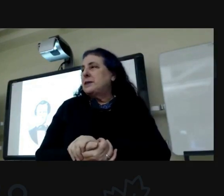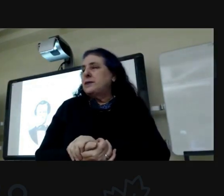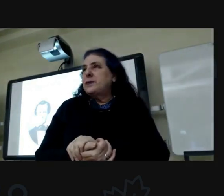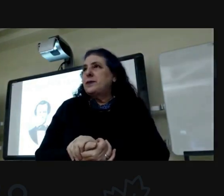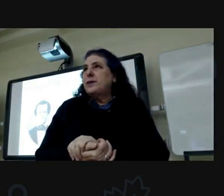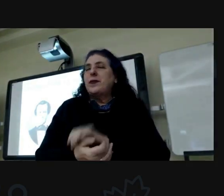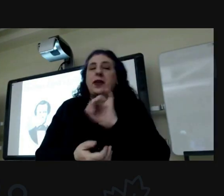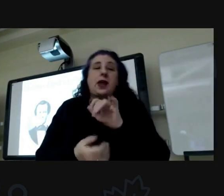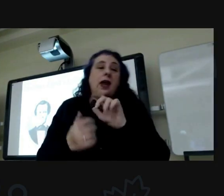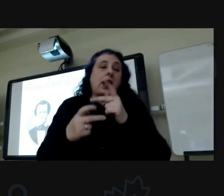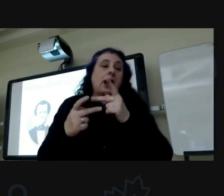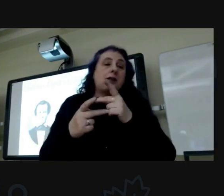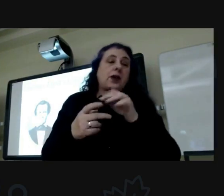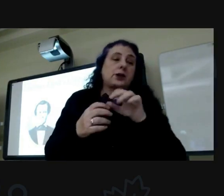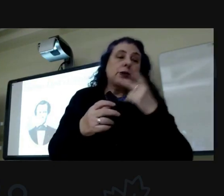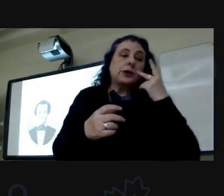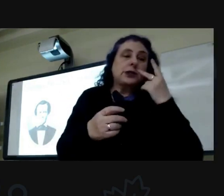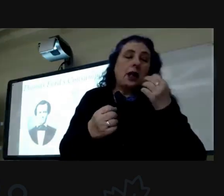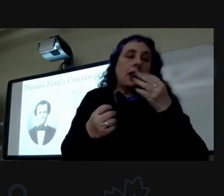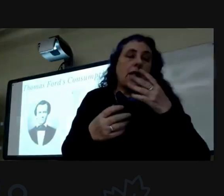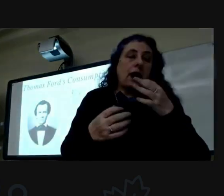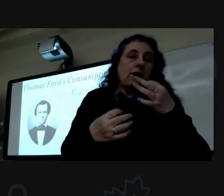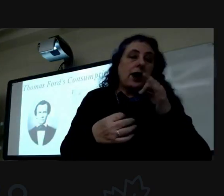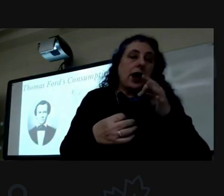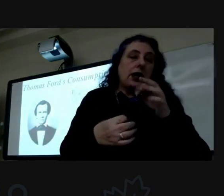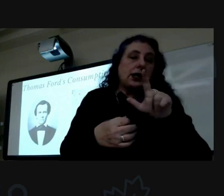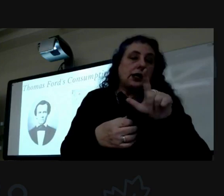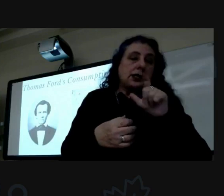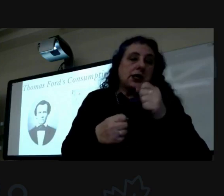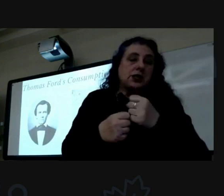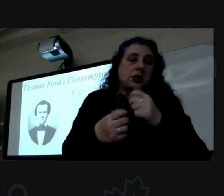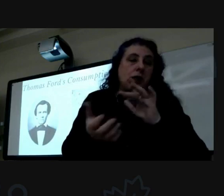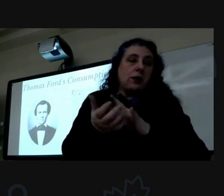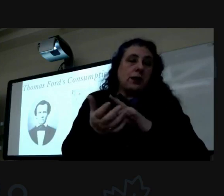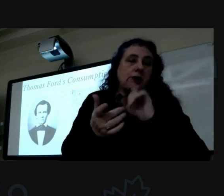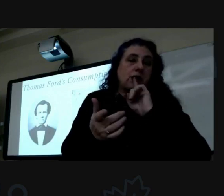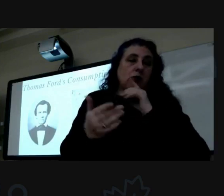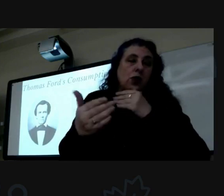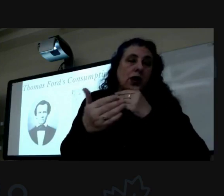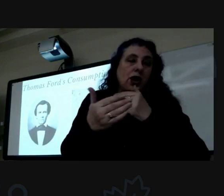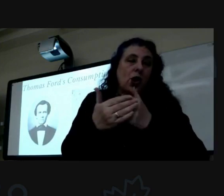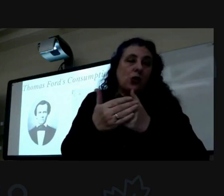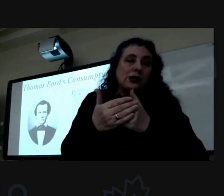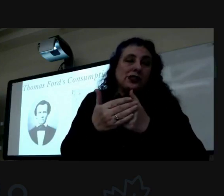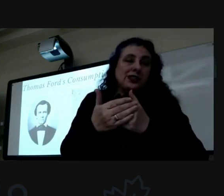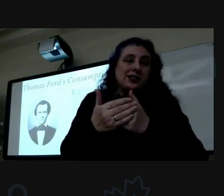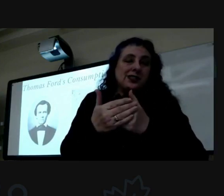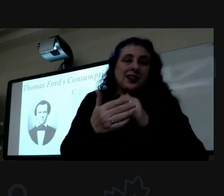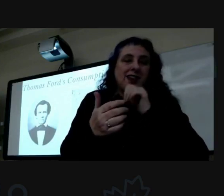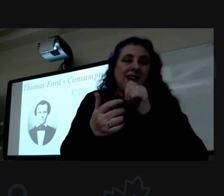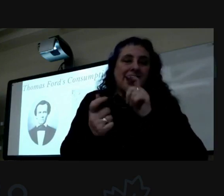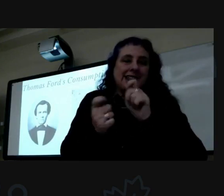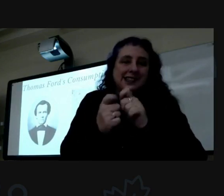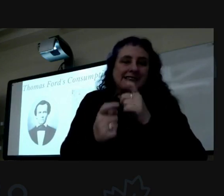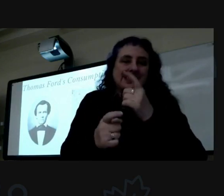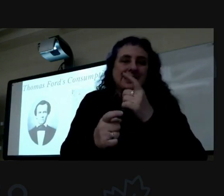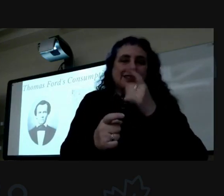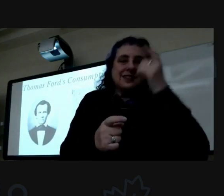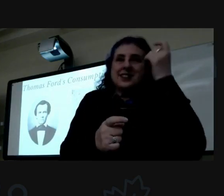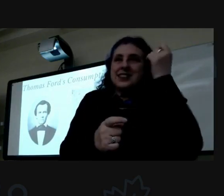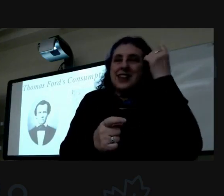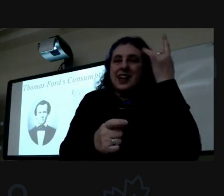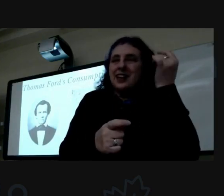And that's kind of how you see it, you know, a lot of 19th century medicine is them getting really close and not quite getting it. Right.